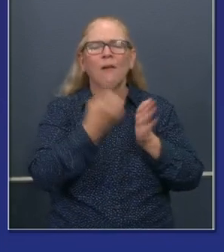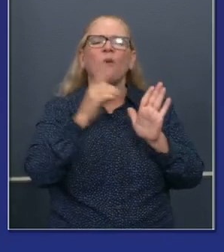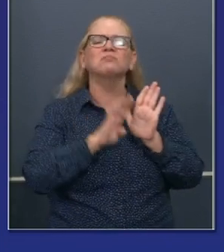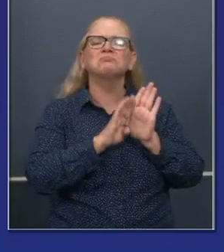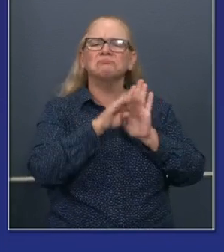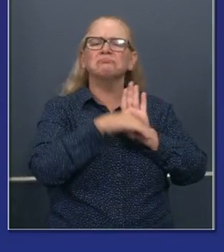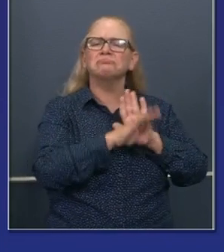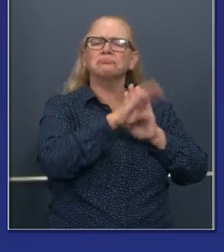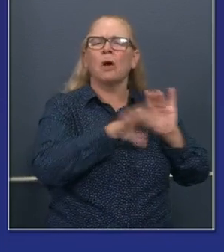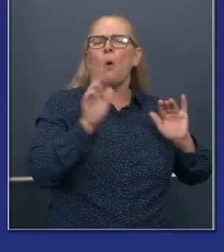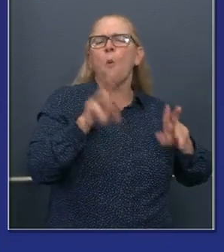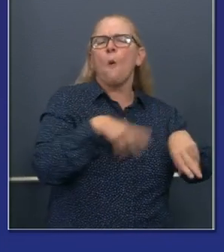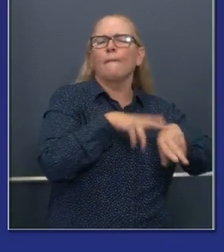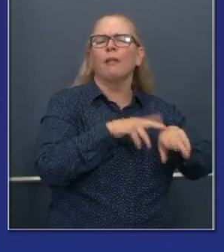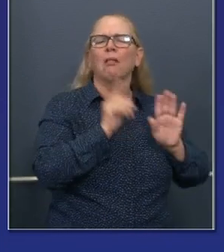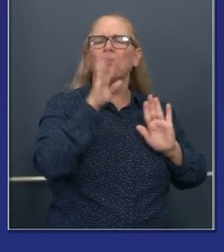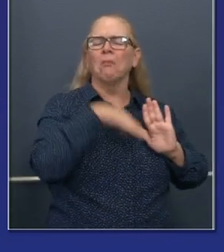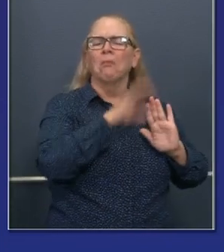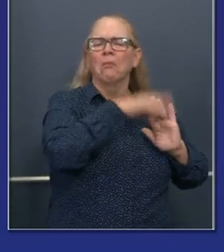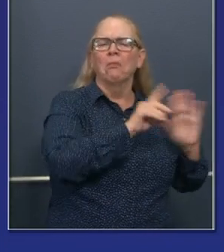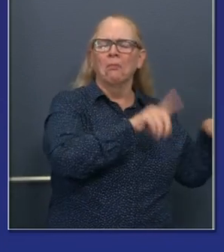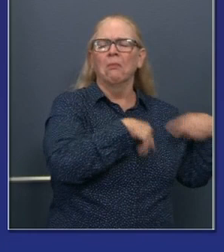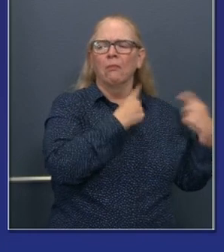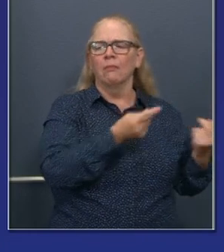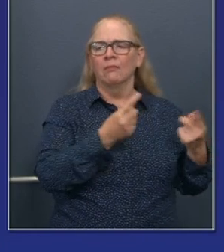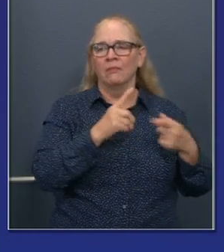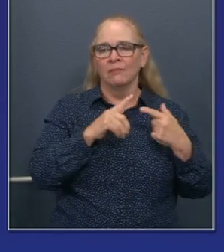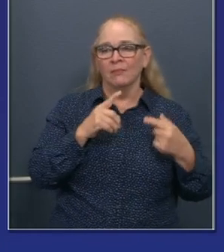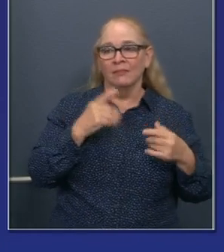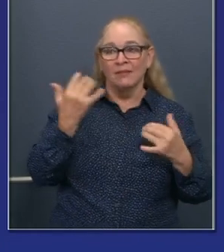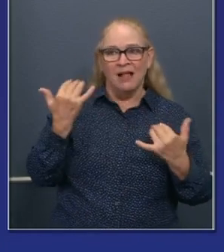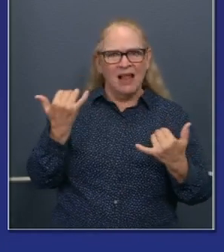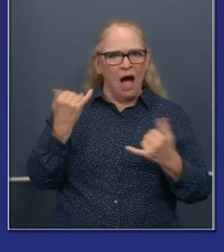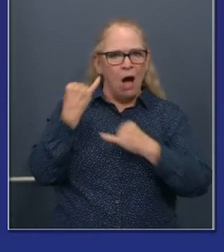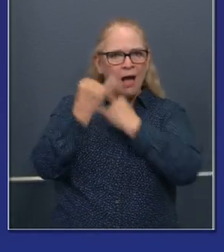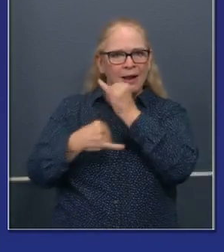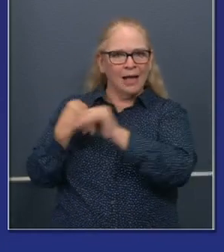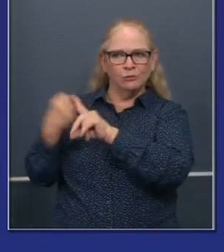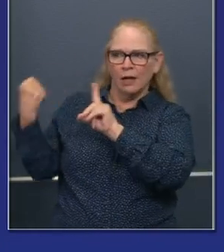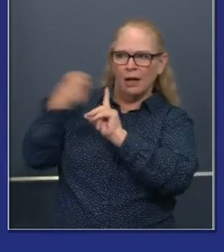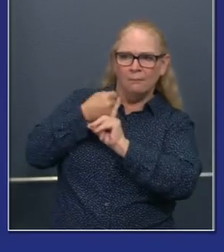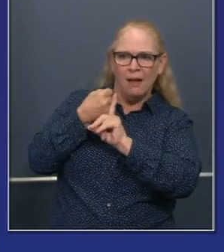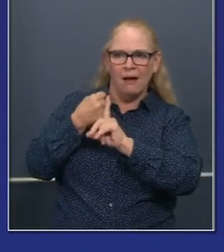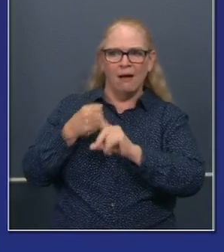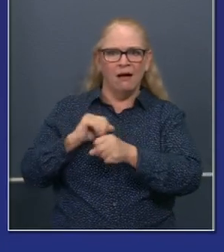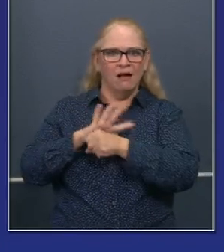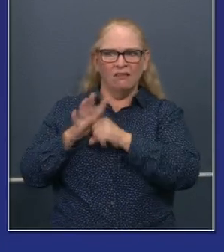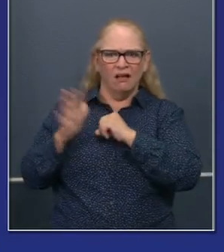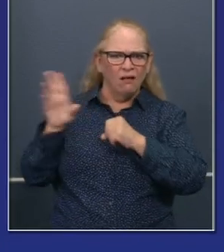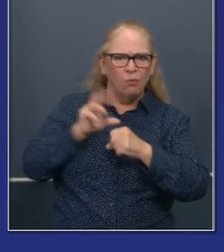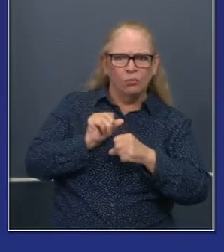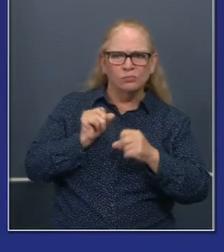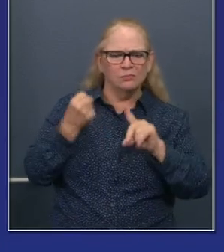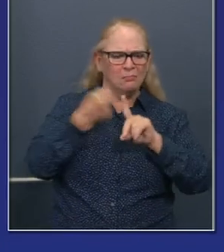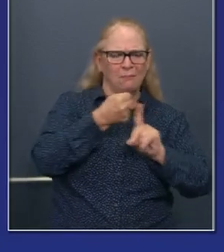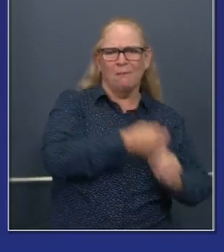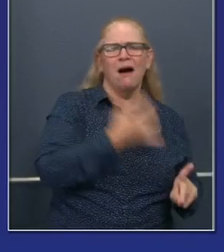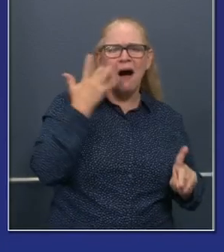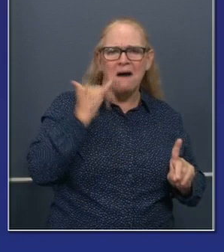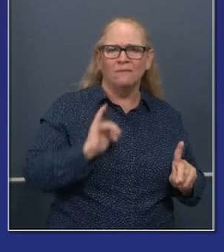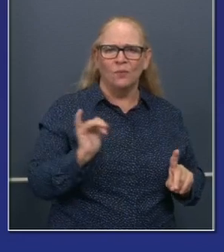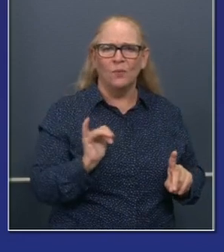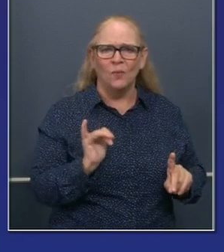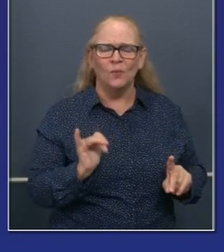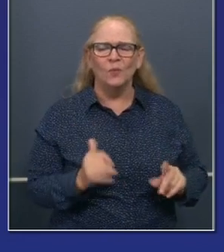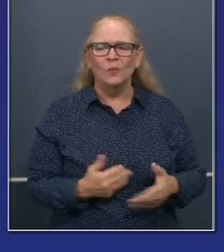economy that's so impacted by international conditions, the state of California. So we want to talk in terms of inclusivity, we want to talk in terms